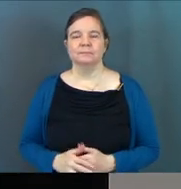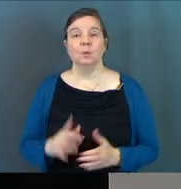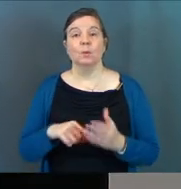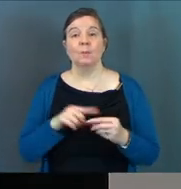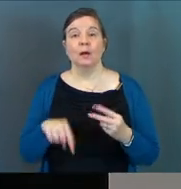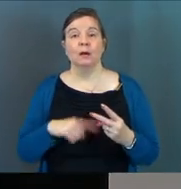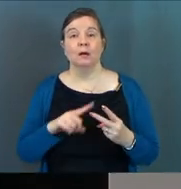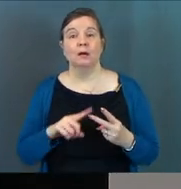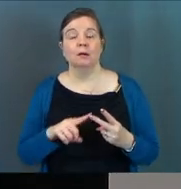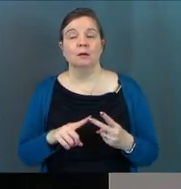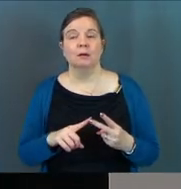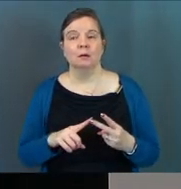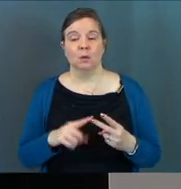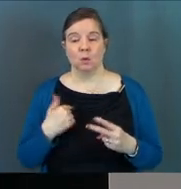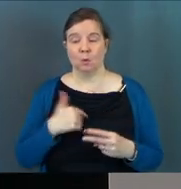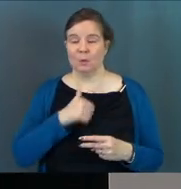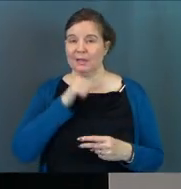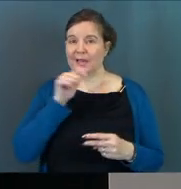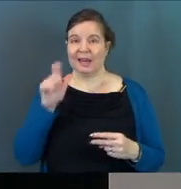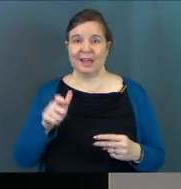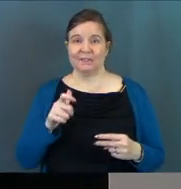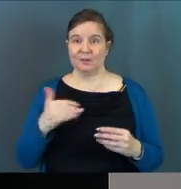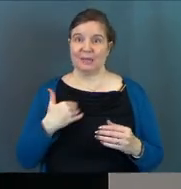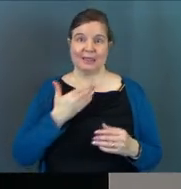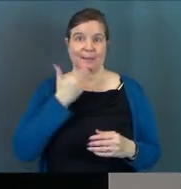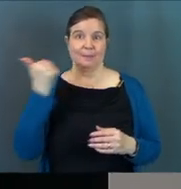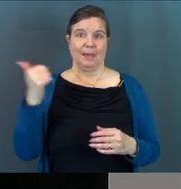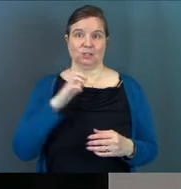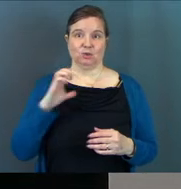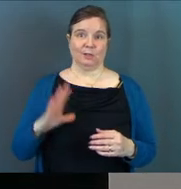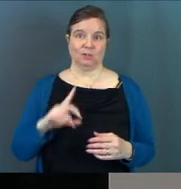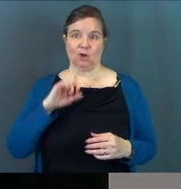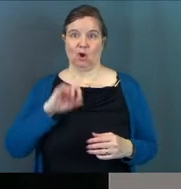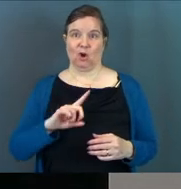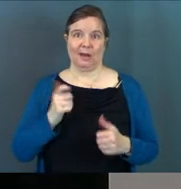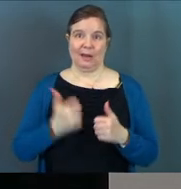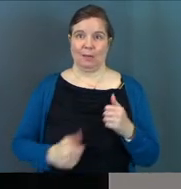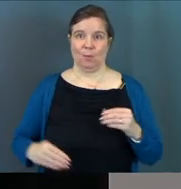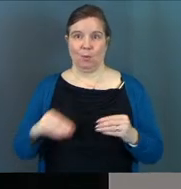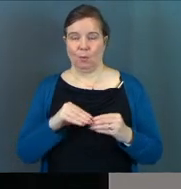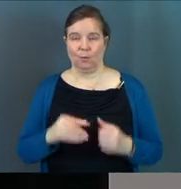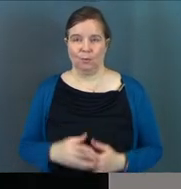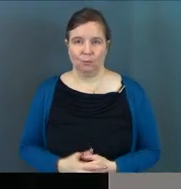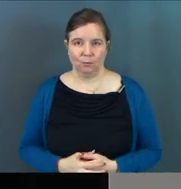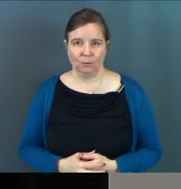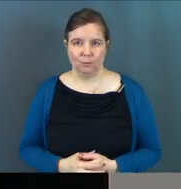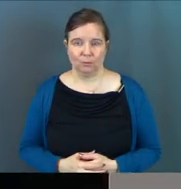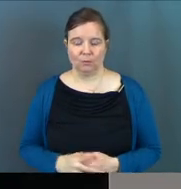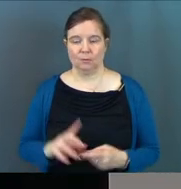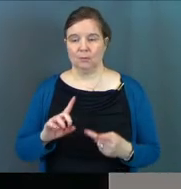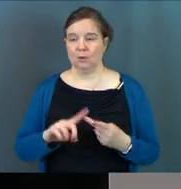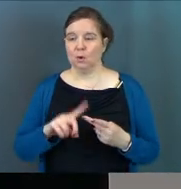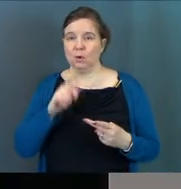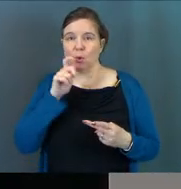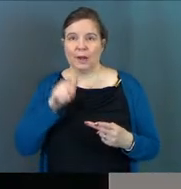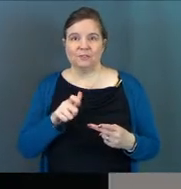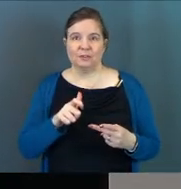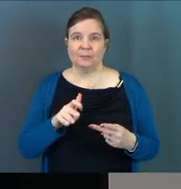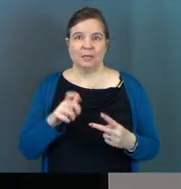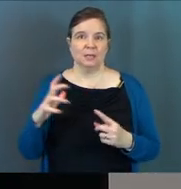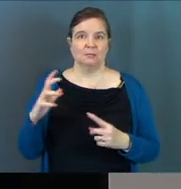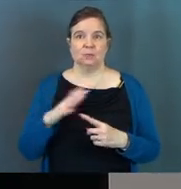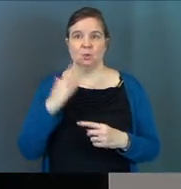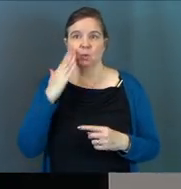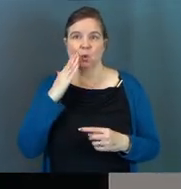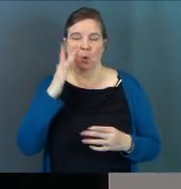How about this? How about we not have to be the best Christians there are anymore? How about we don't have to be the